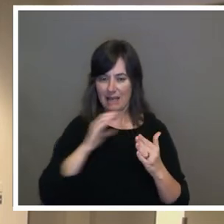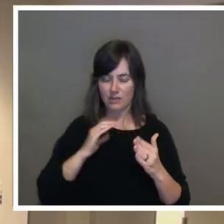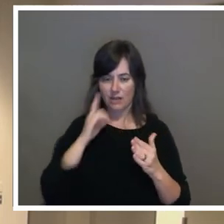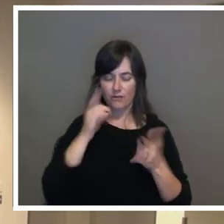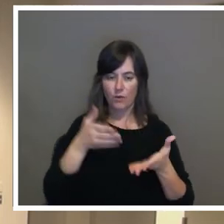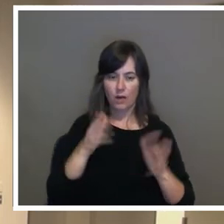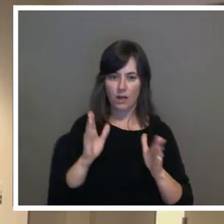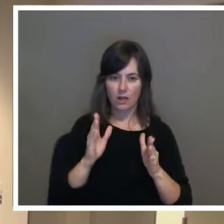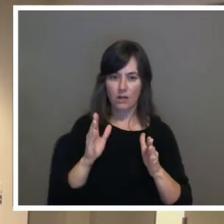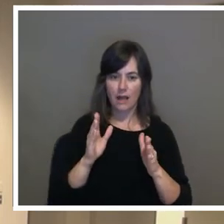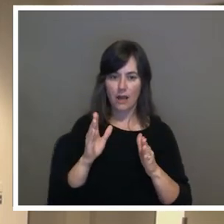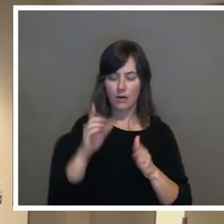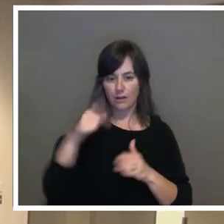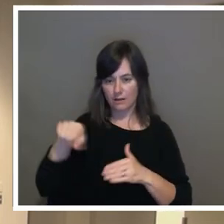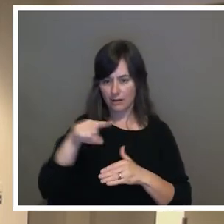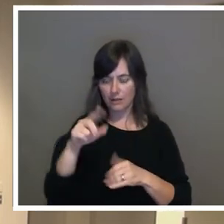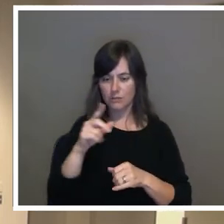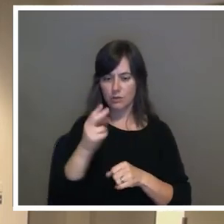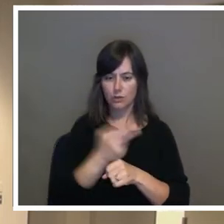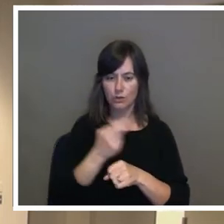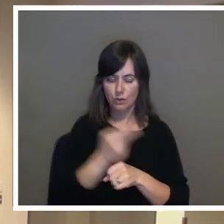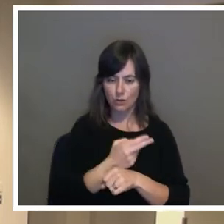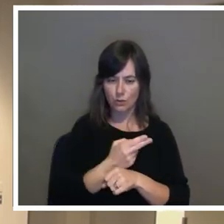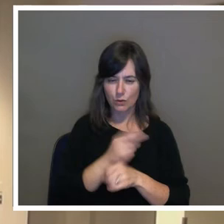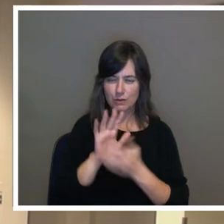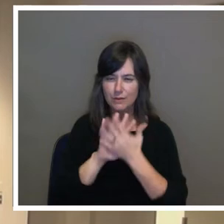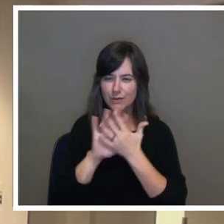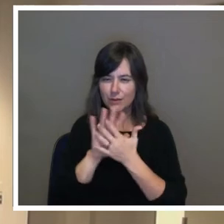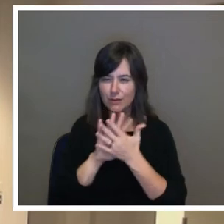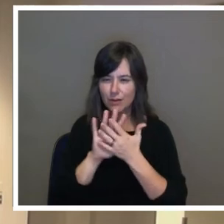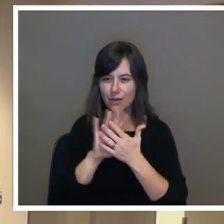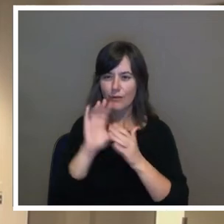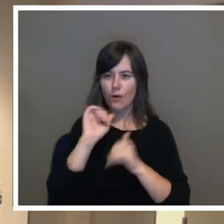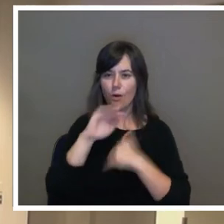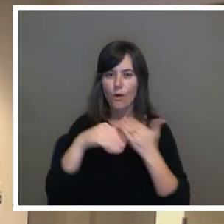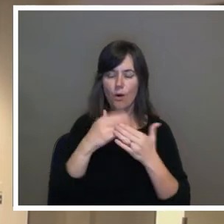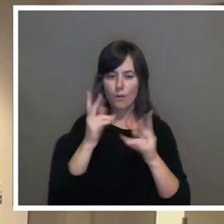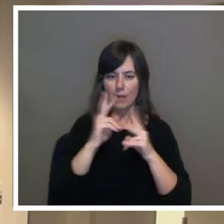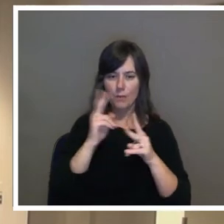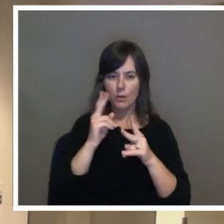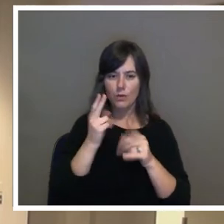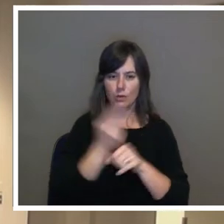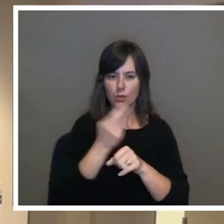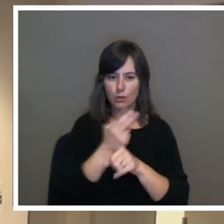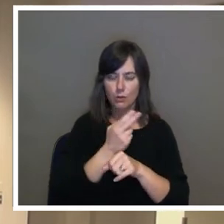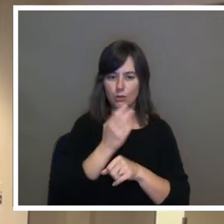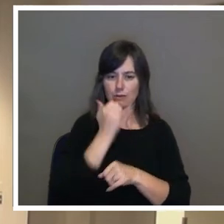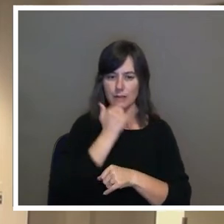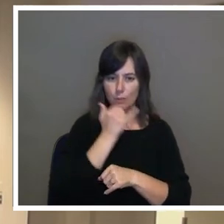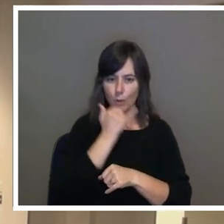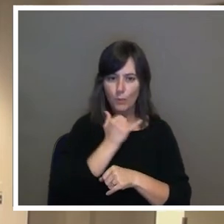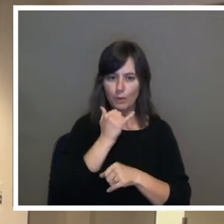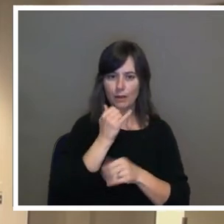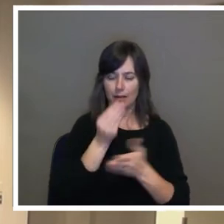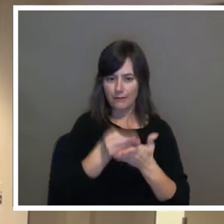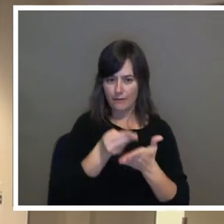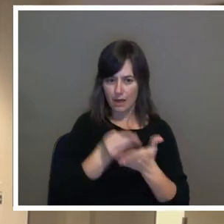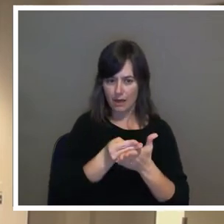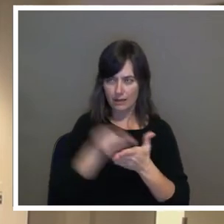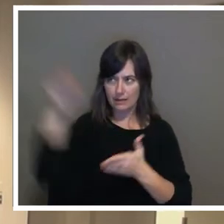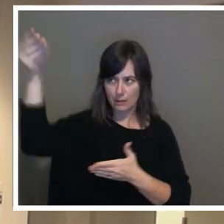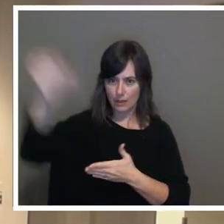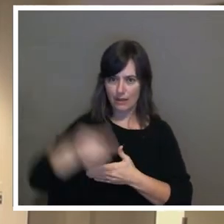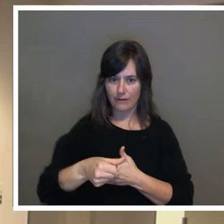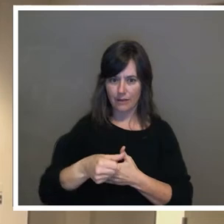misuse and everybody else involved to misuse the funds and the negligence